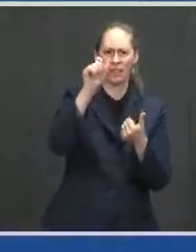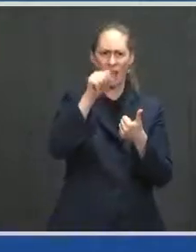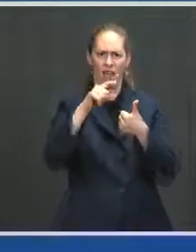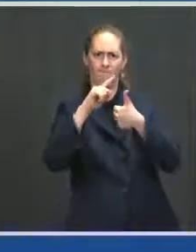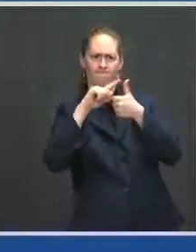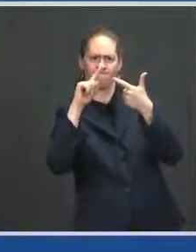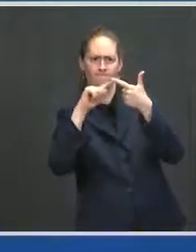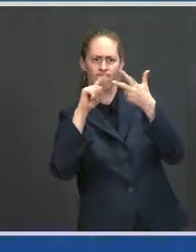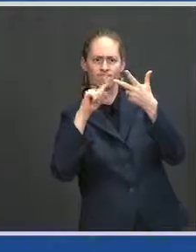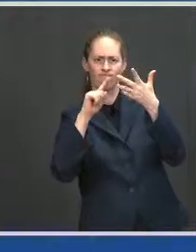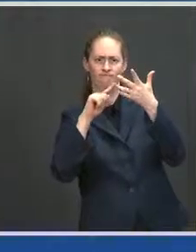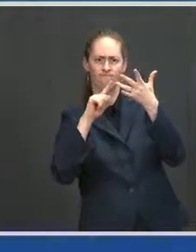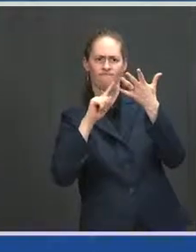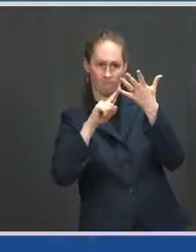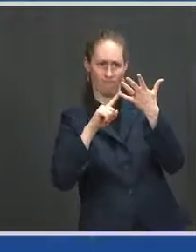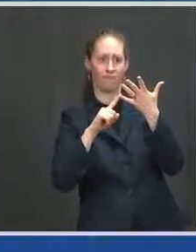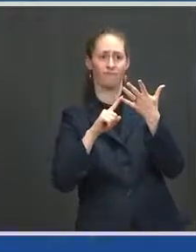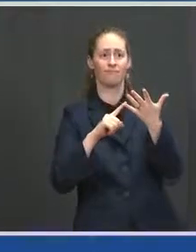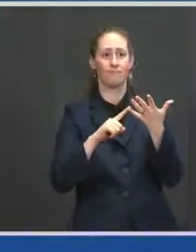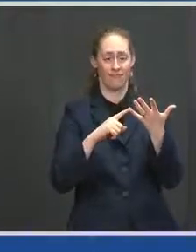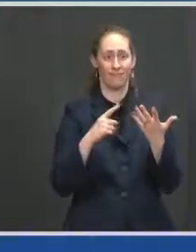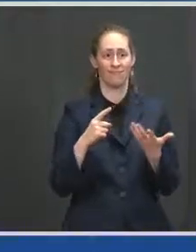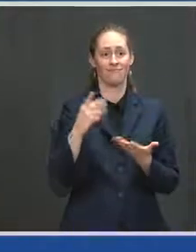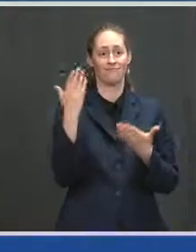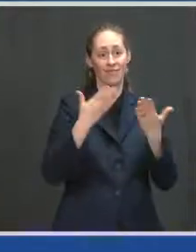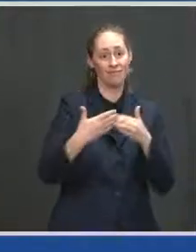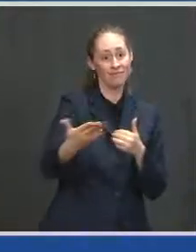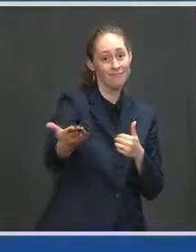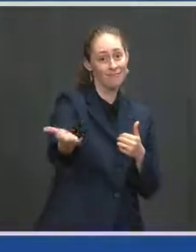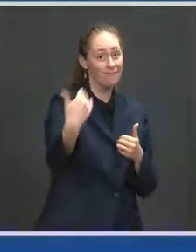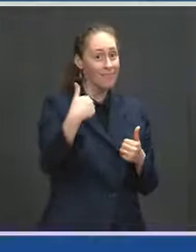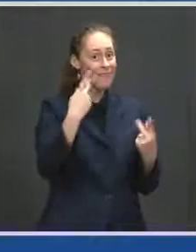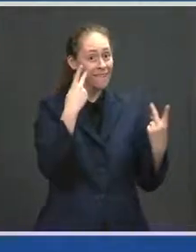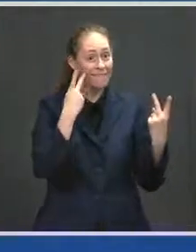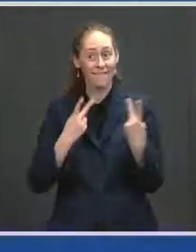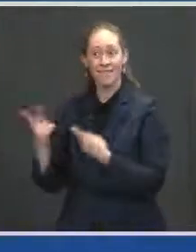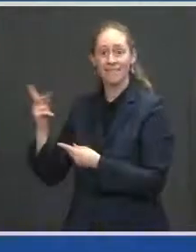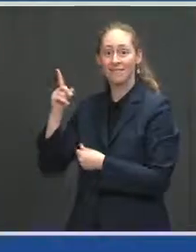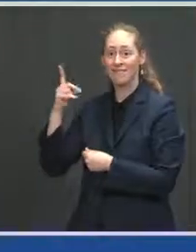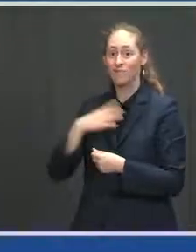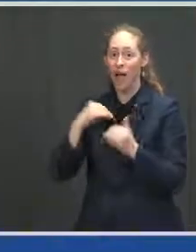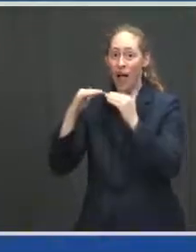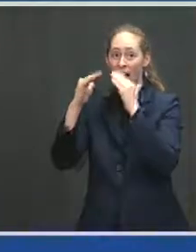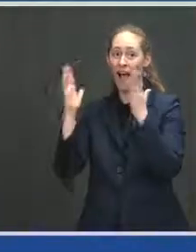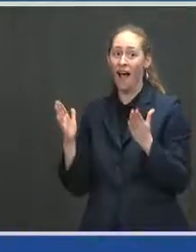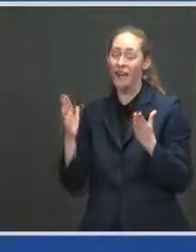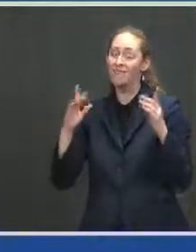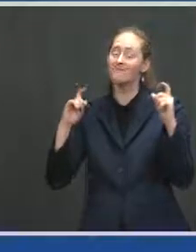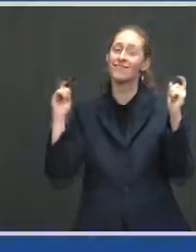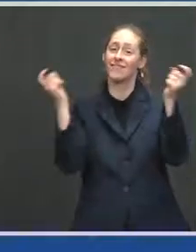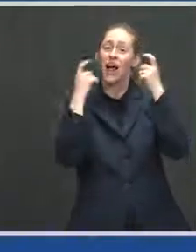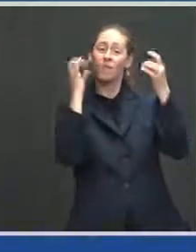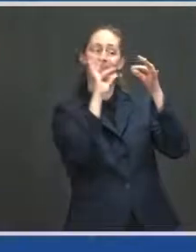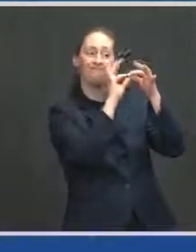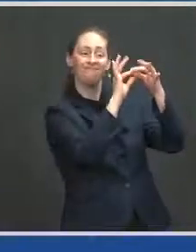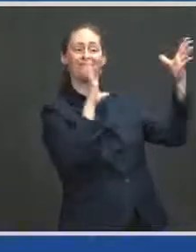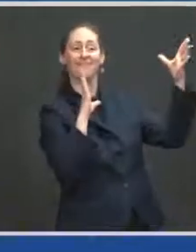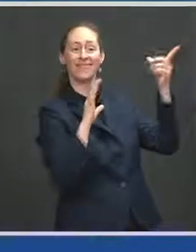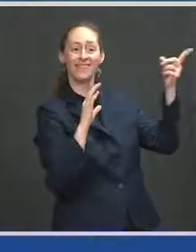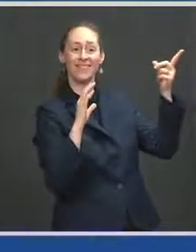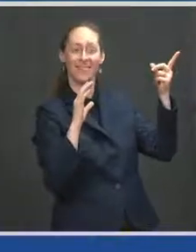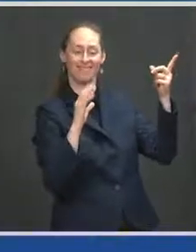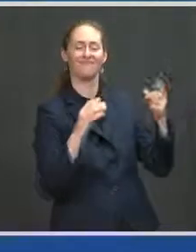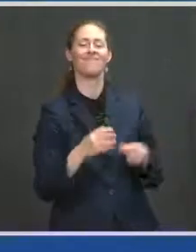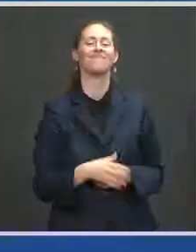And you might even be invited to visit us at the White House in July to celebrate independence together. I'll close with this.